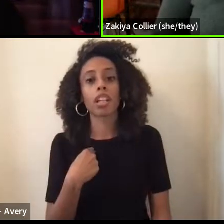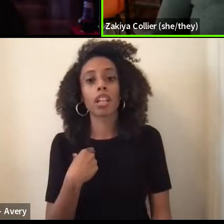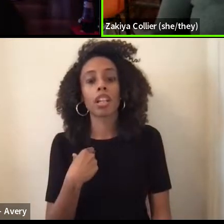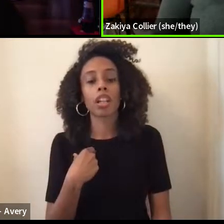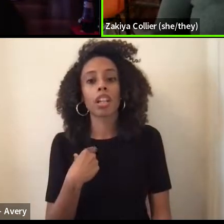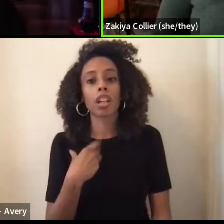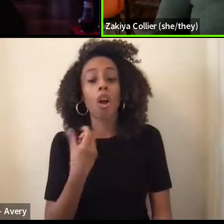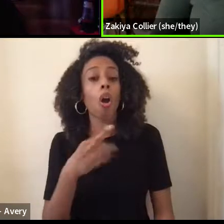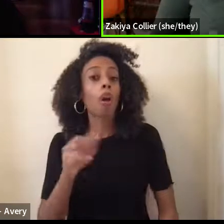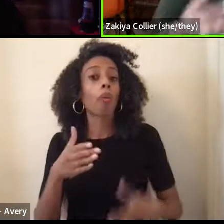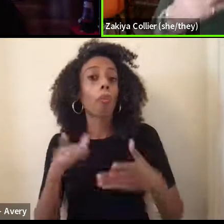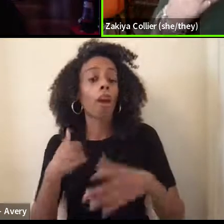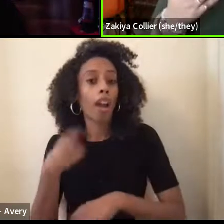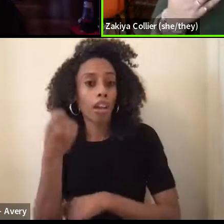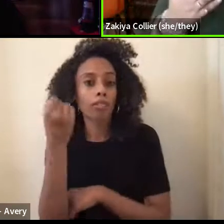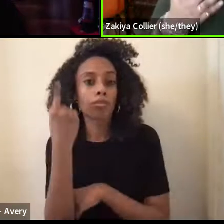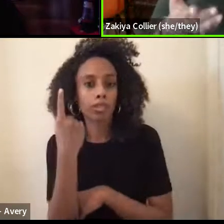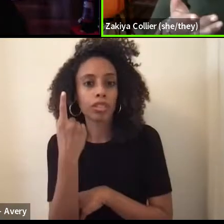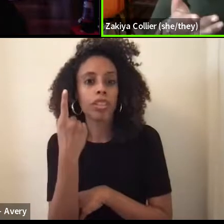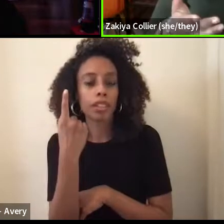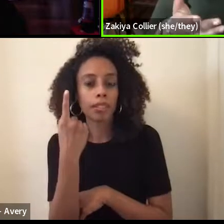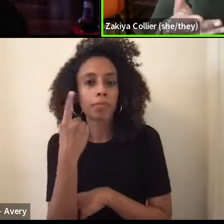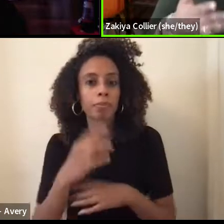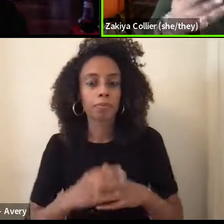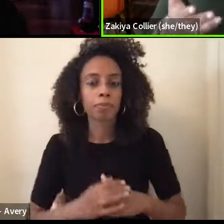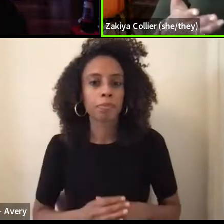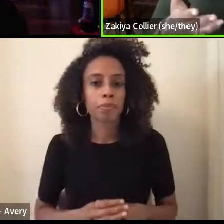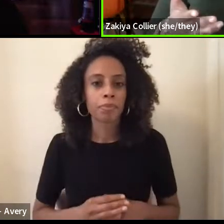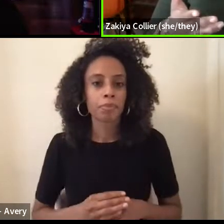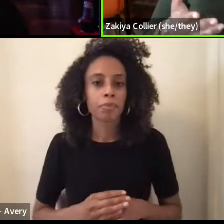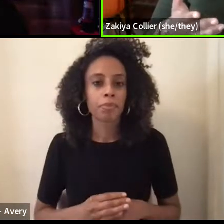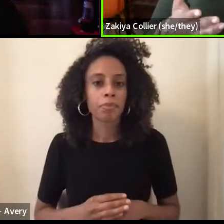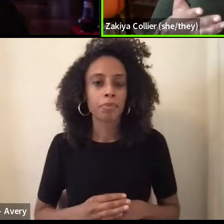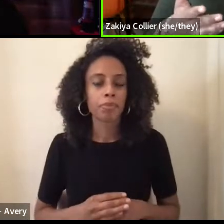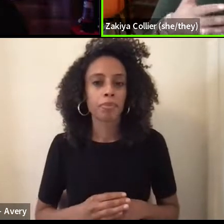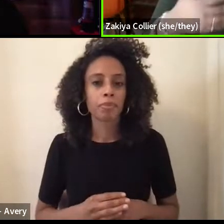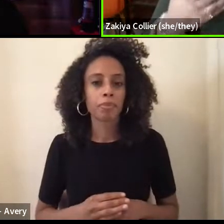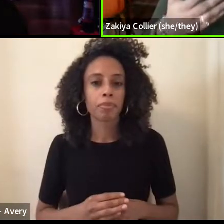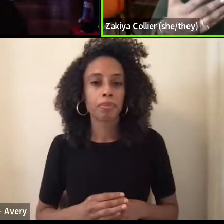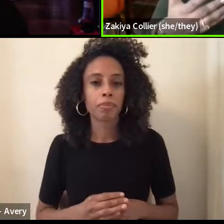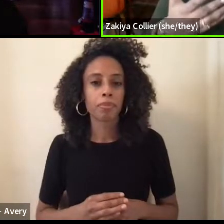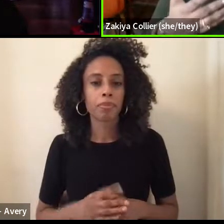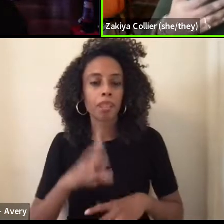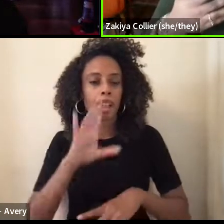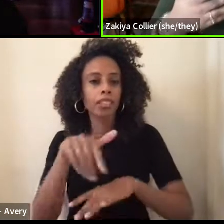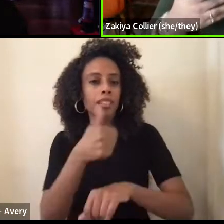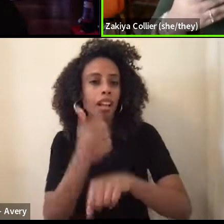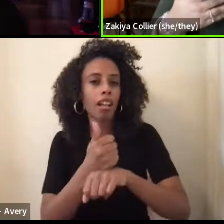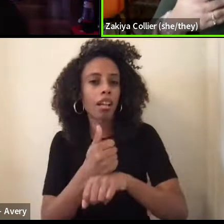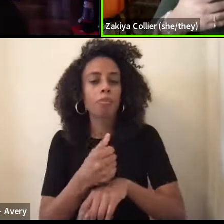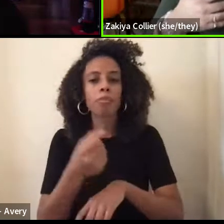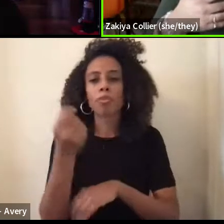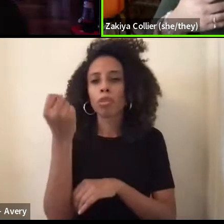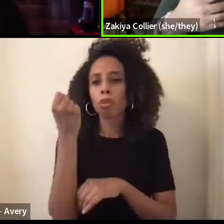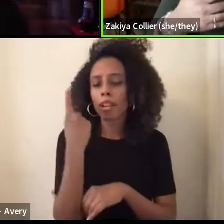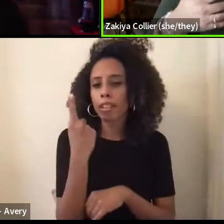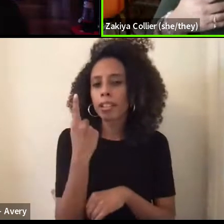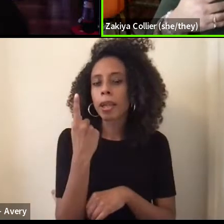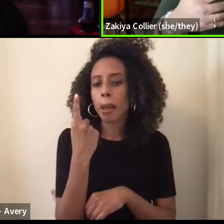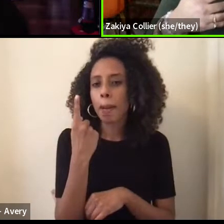understood it at is as a, a framework to sort of understand, um,